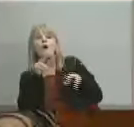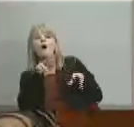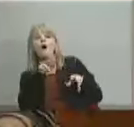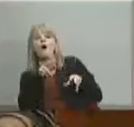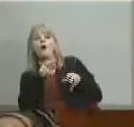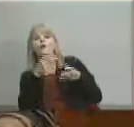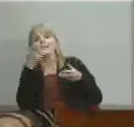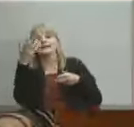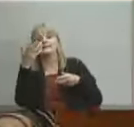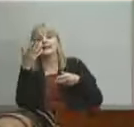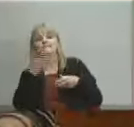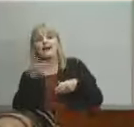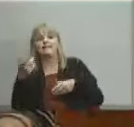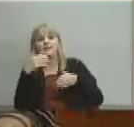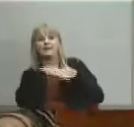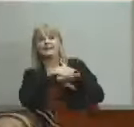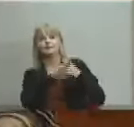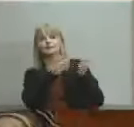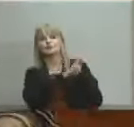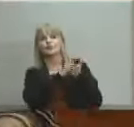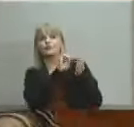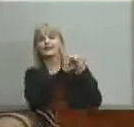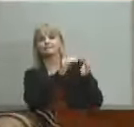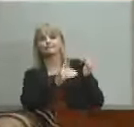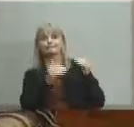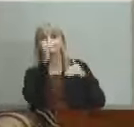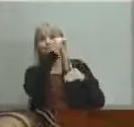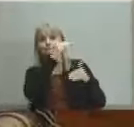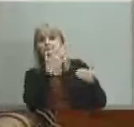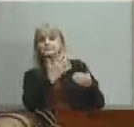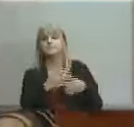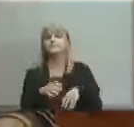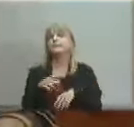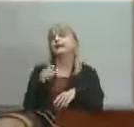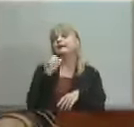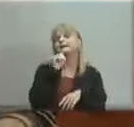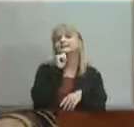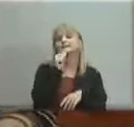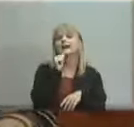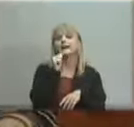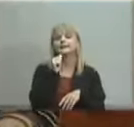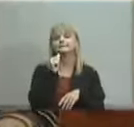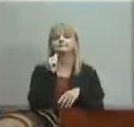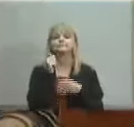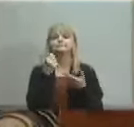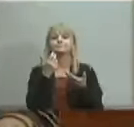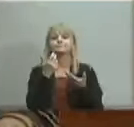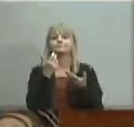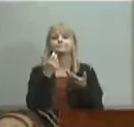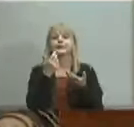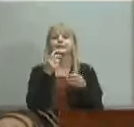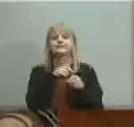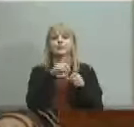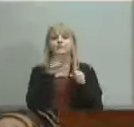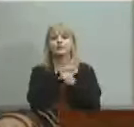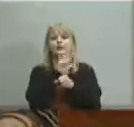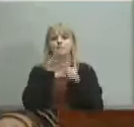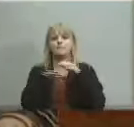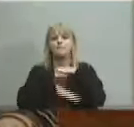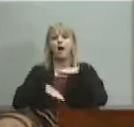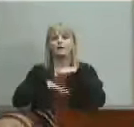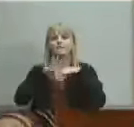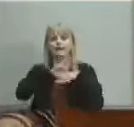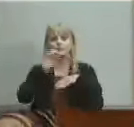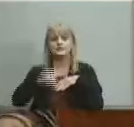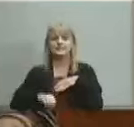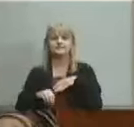treated with the utmost respect superior involvement and priority not as disposable to fill our bottom five percent i charge you as people